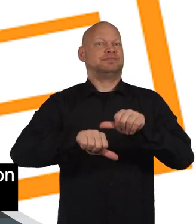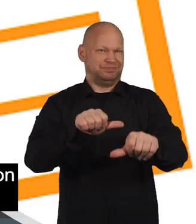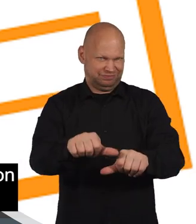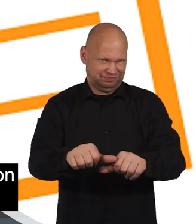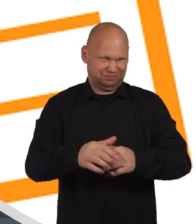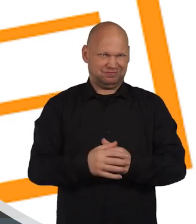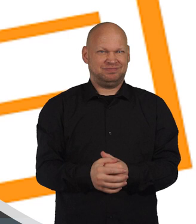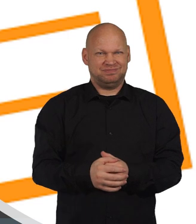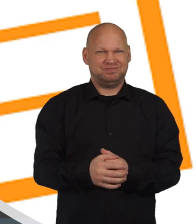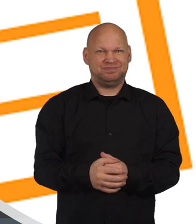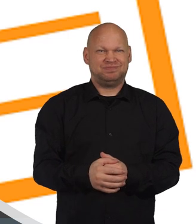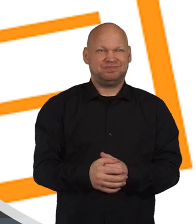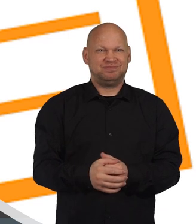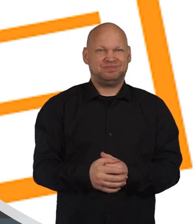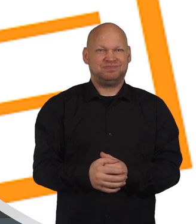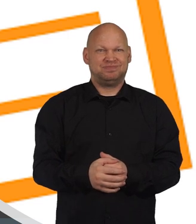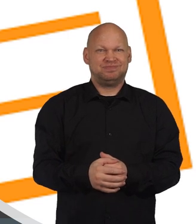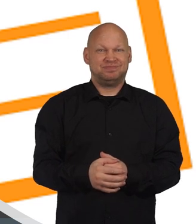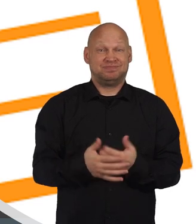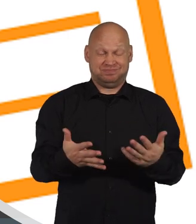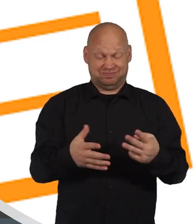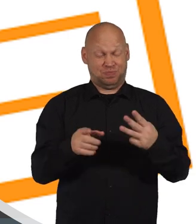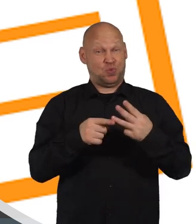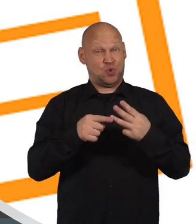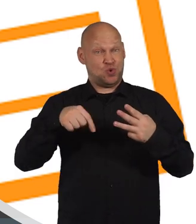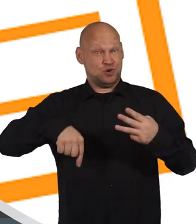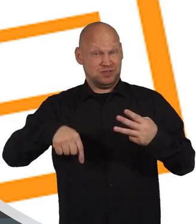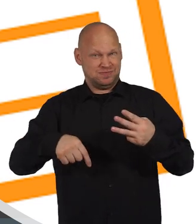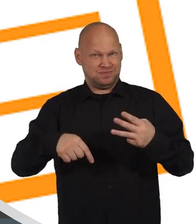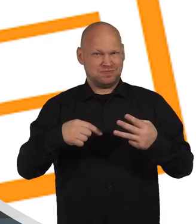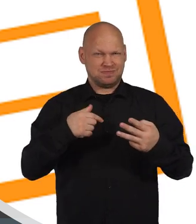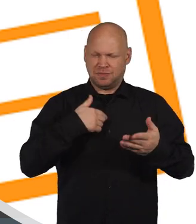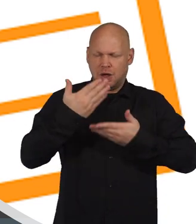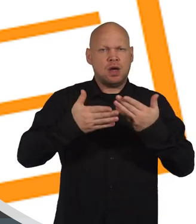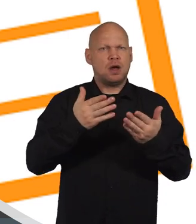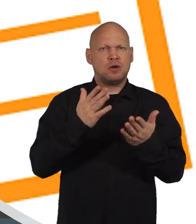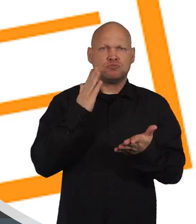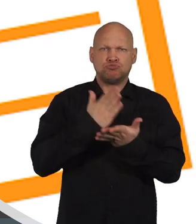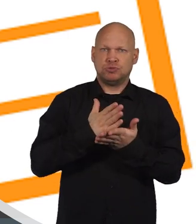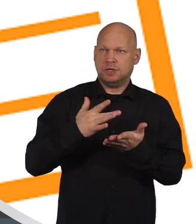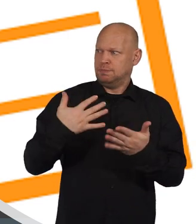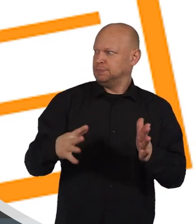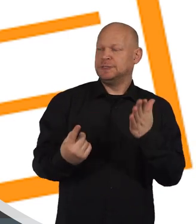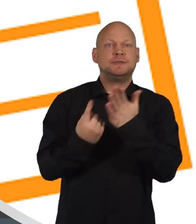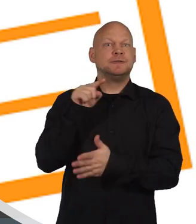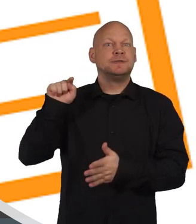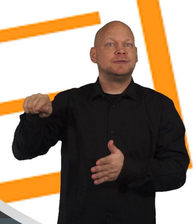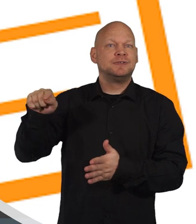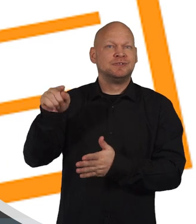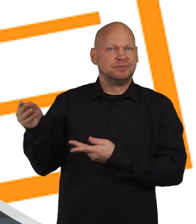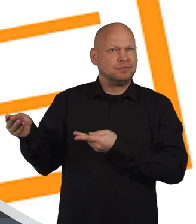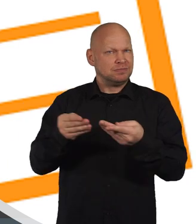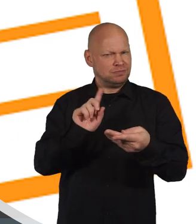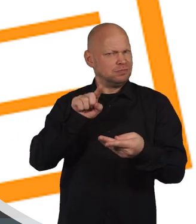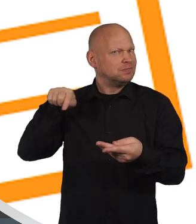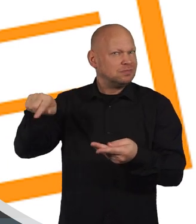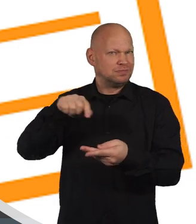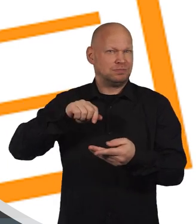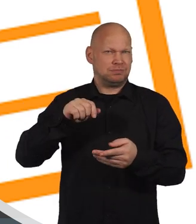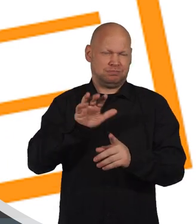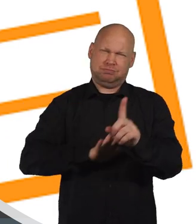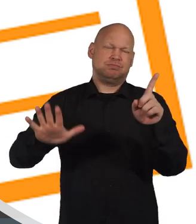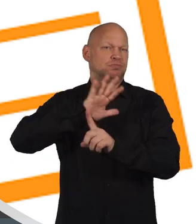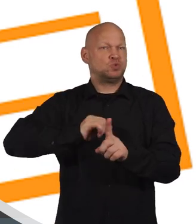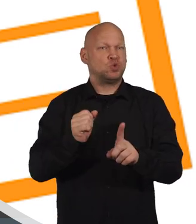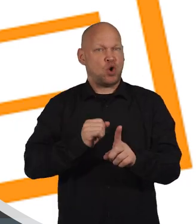as a result of making one. And now in this third video I'm going to give some real-life examples of groups in Scotland who have made